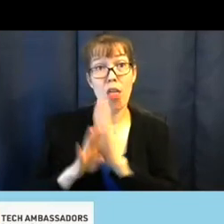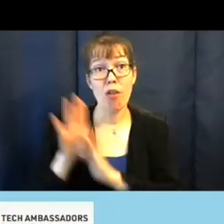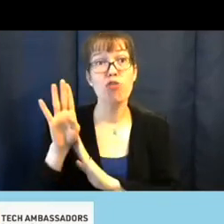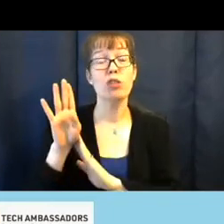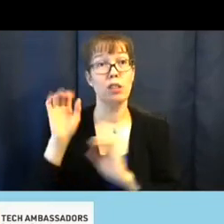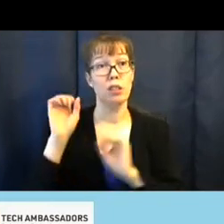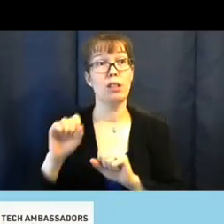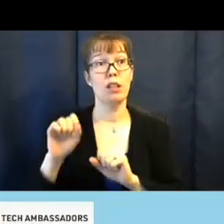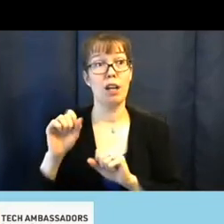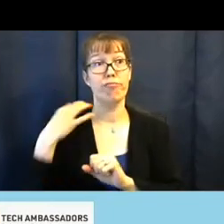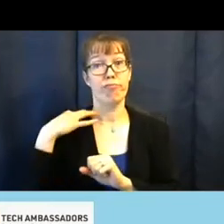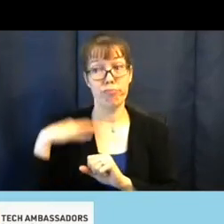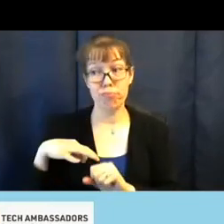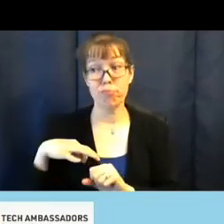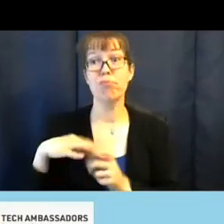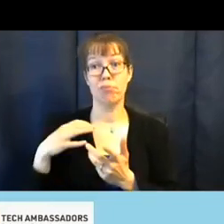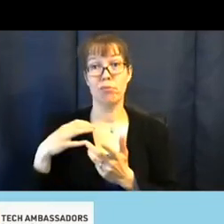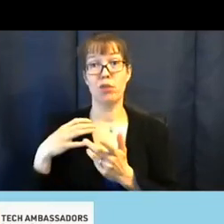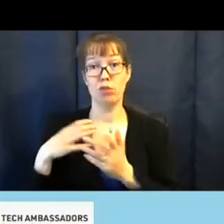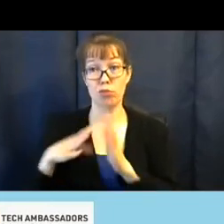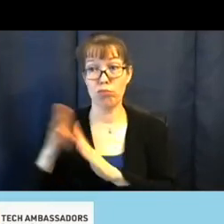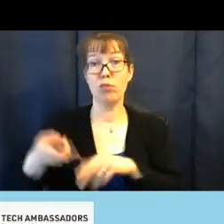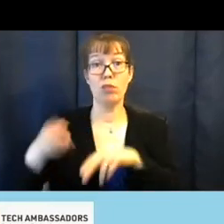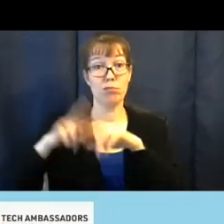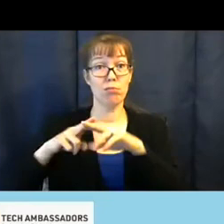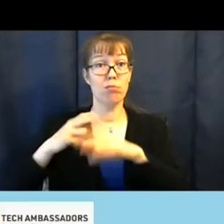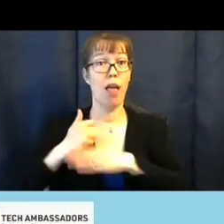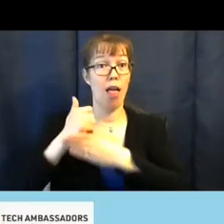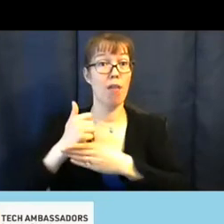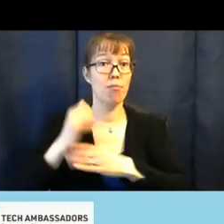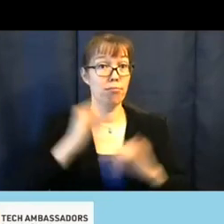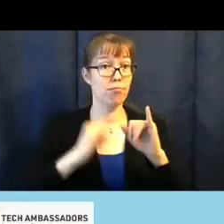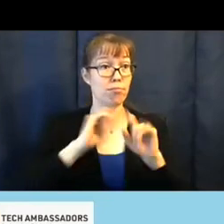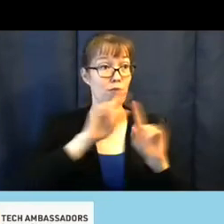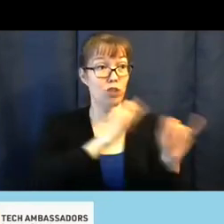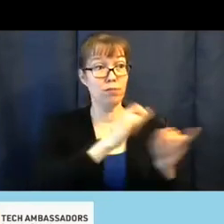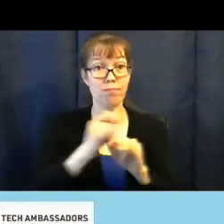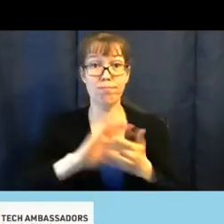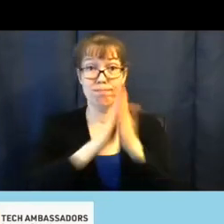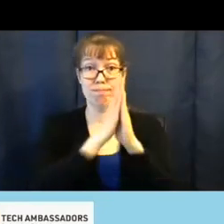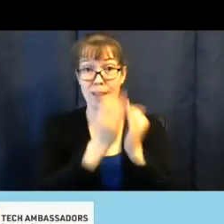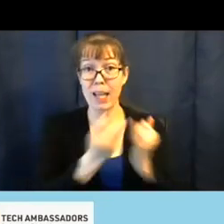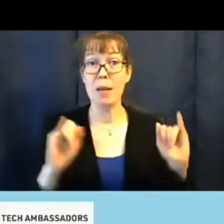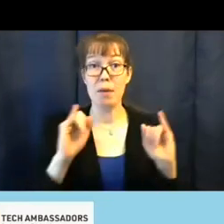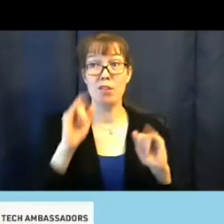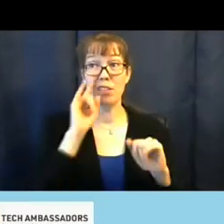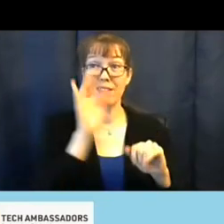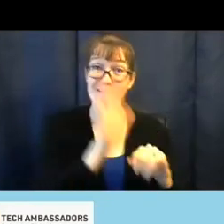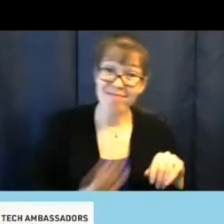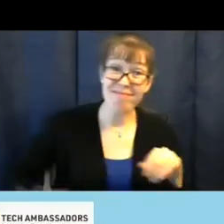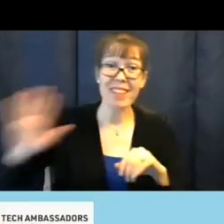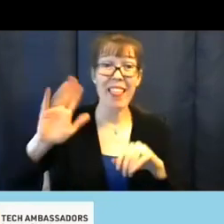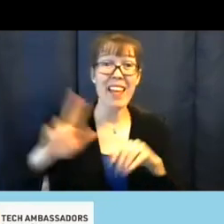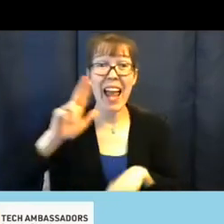to increase independence for the nation as